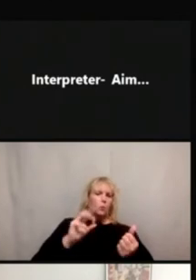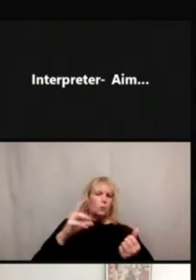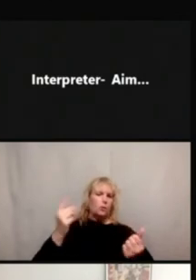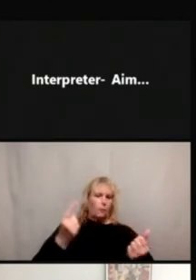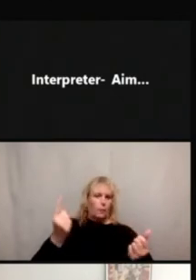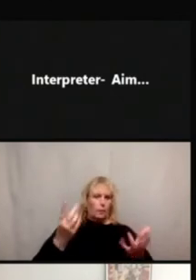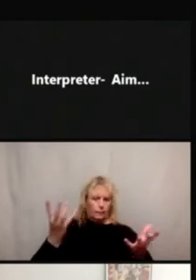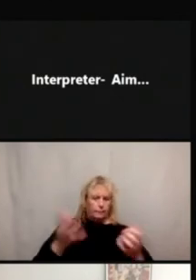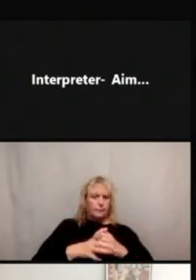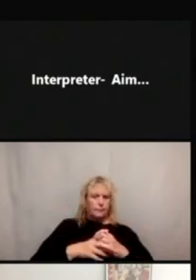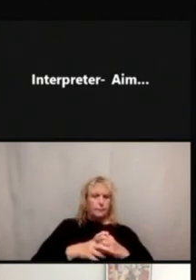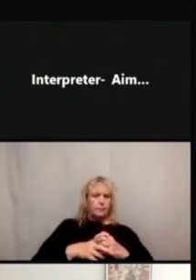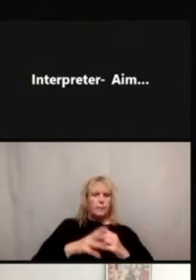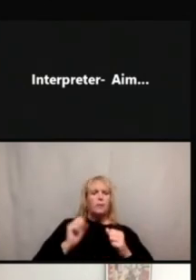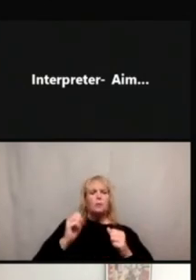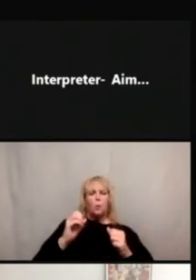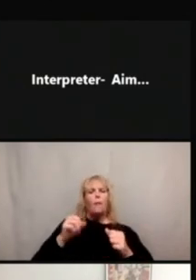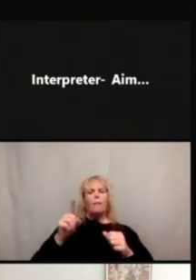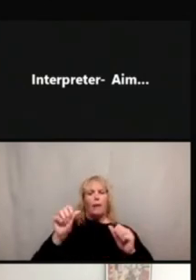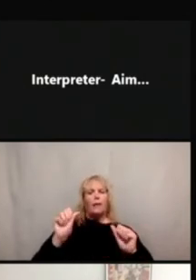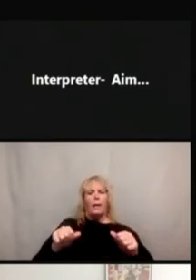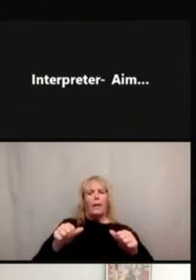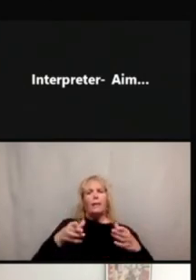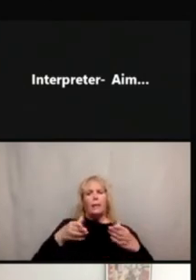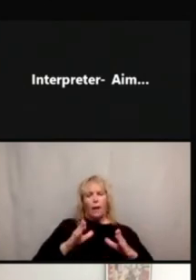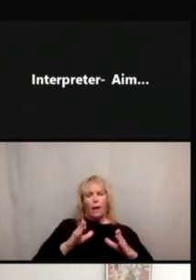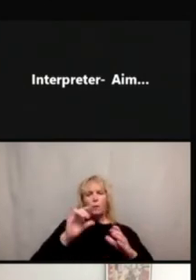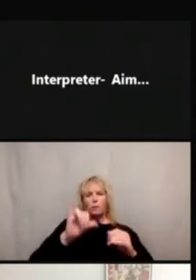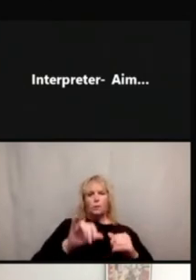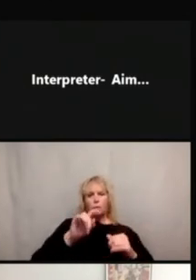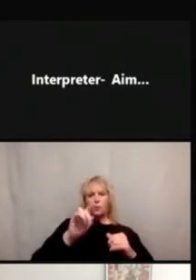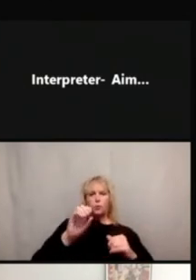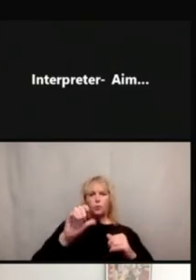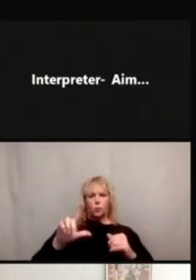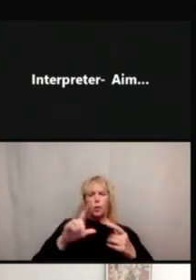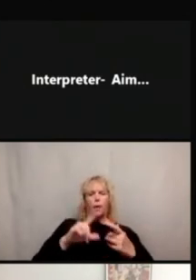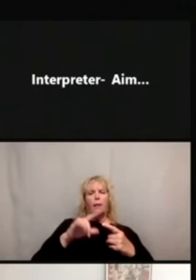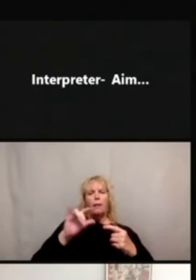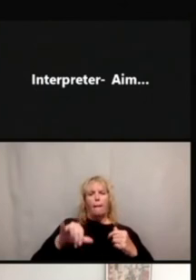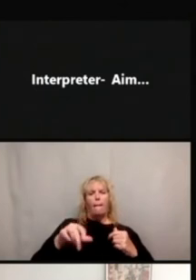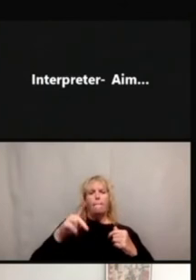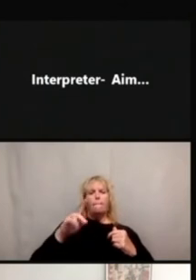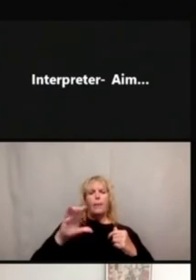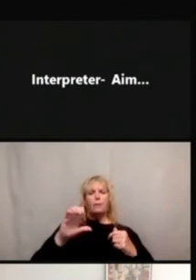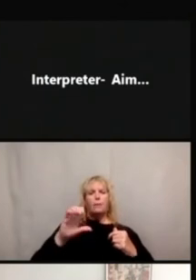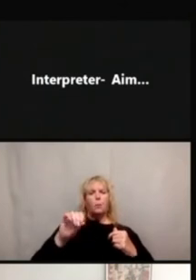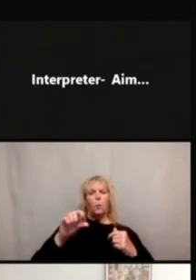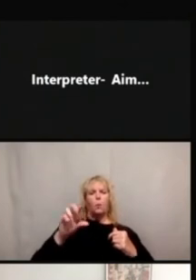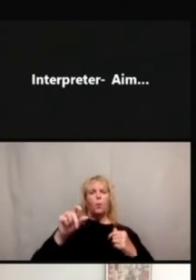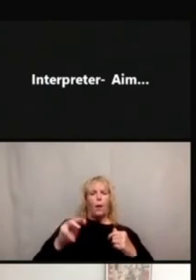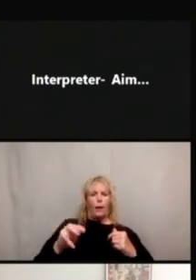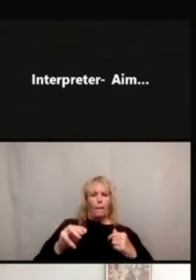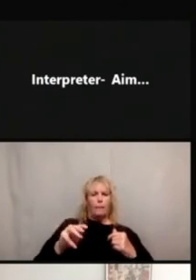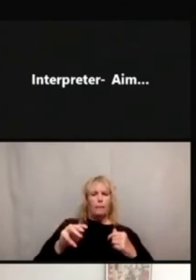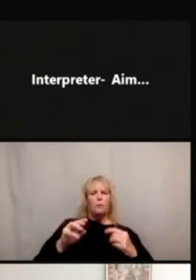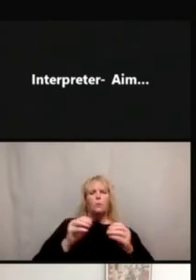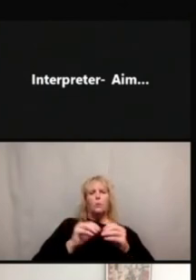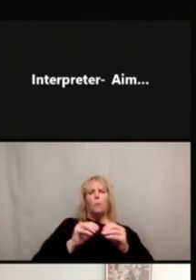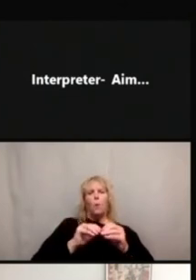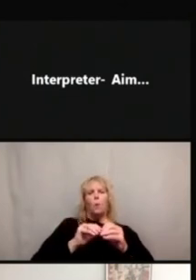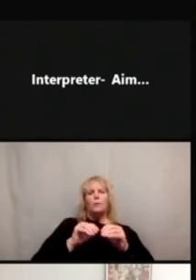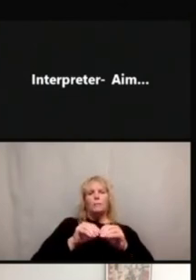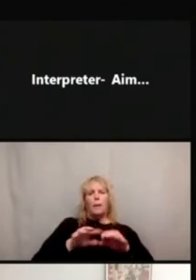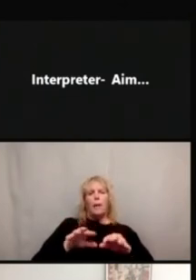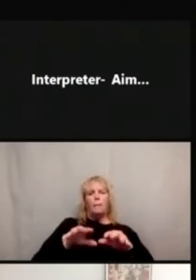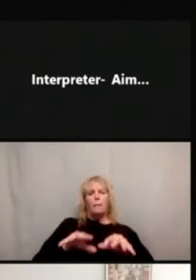So it allows this tool or this pictogram, whichever you created, to kind of extend past just